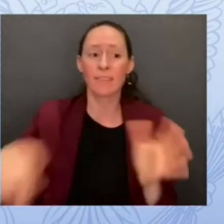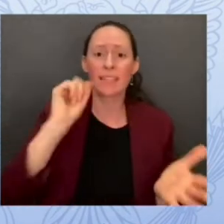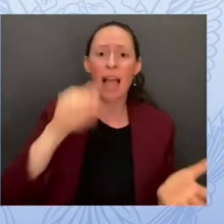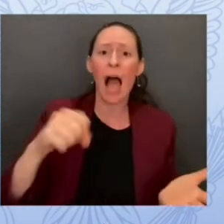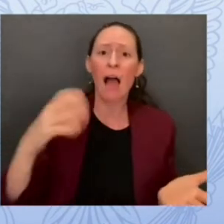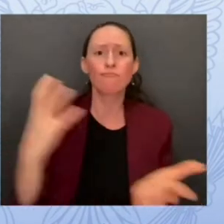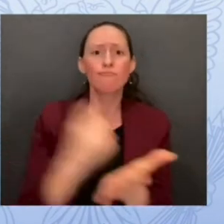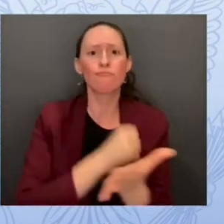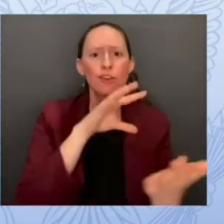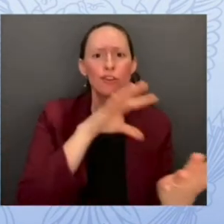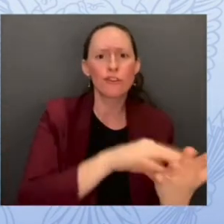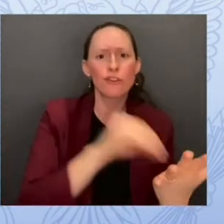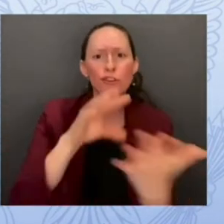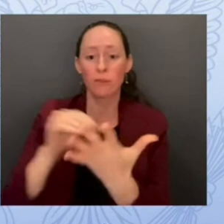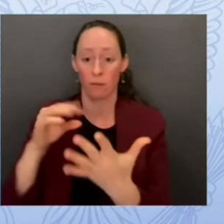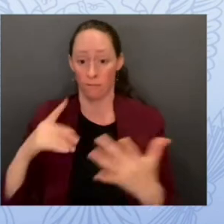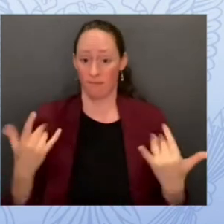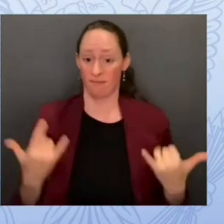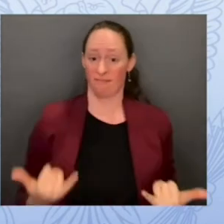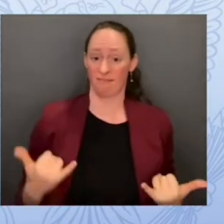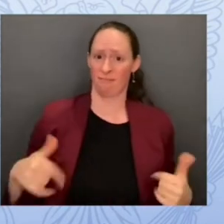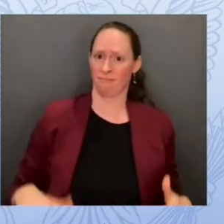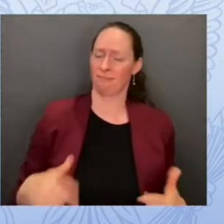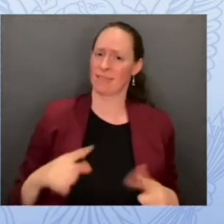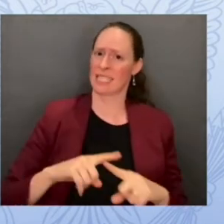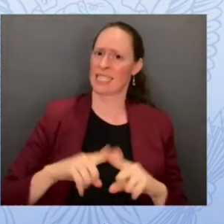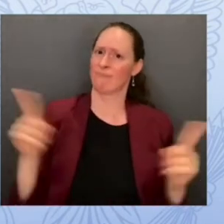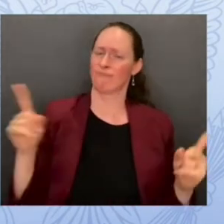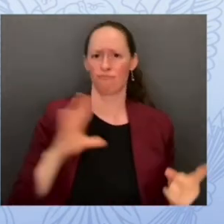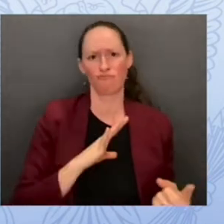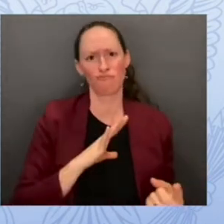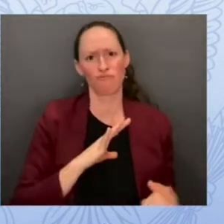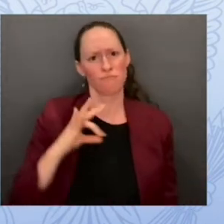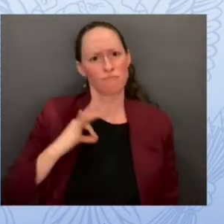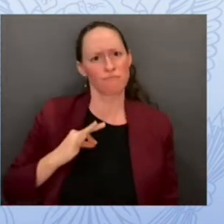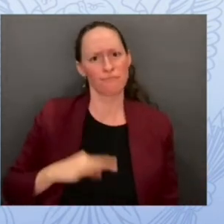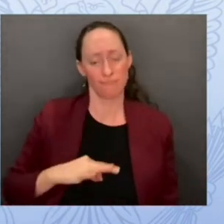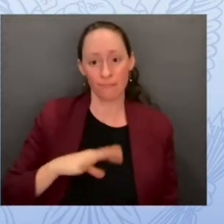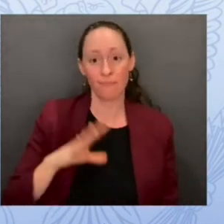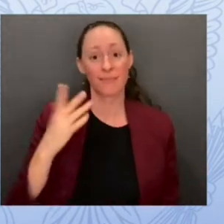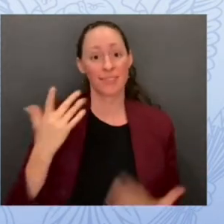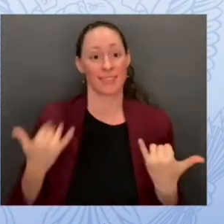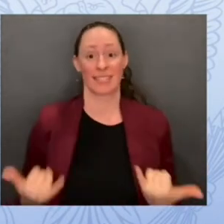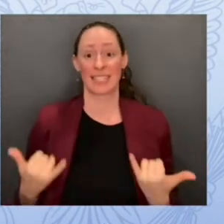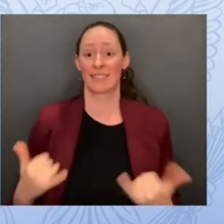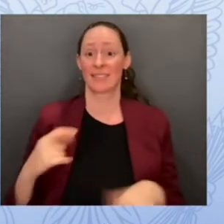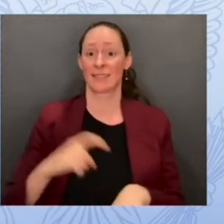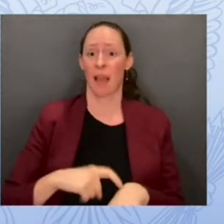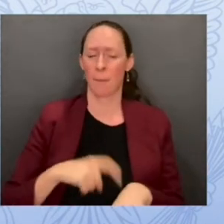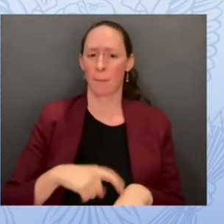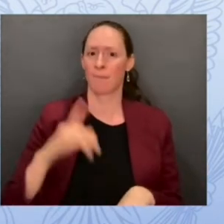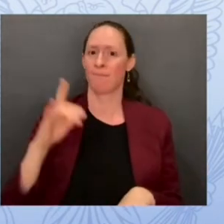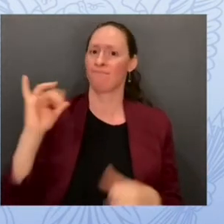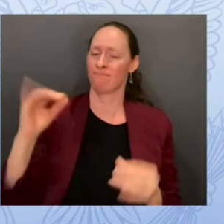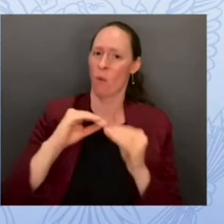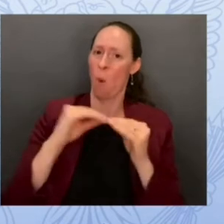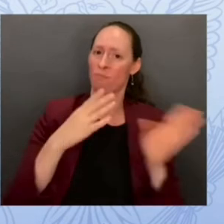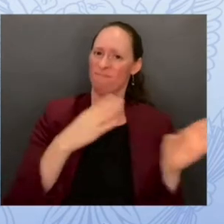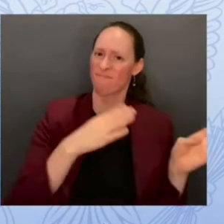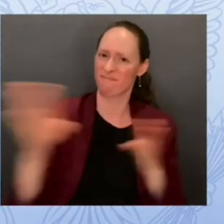It also reminds us that we live in a digital age. As I always say, the device is the new pencil